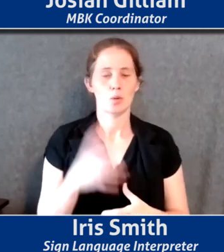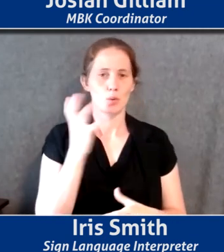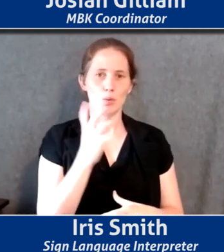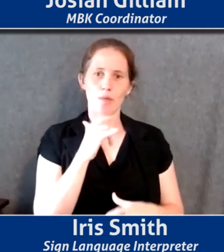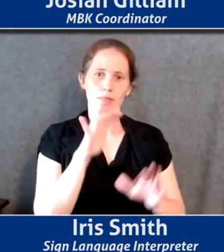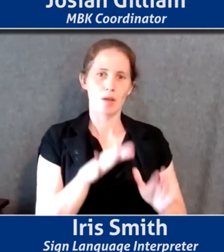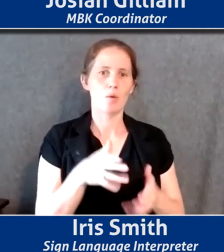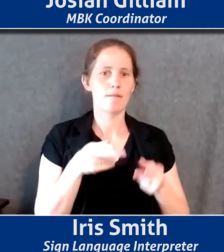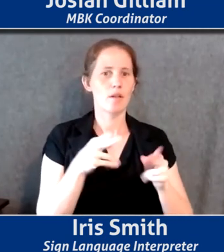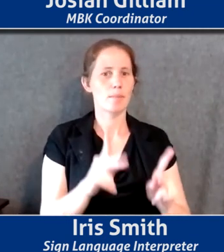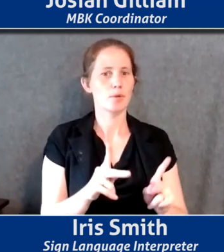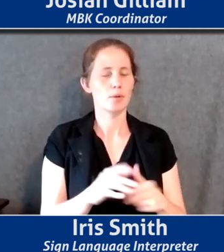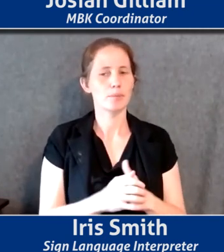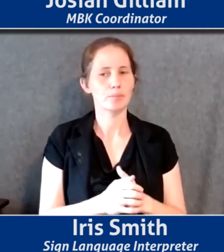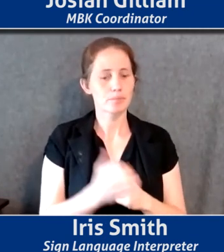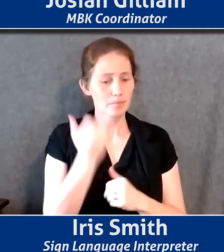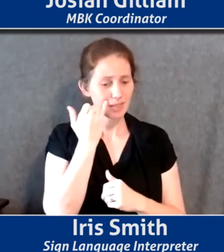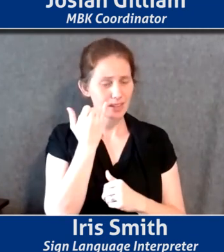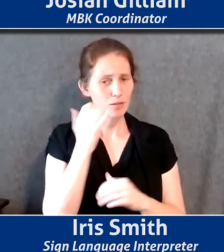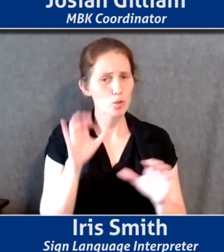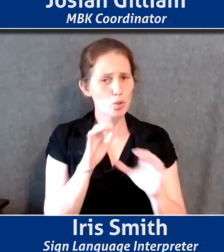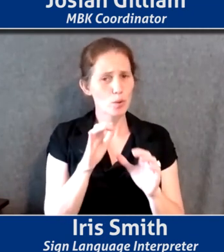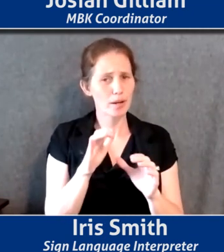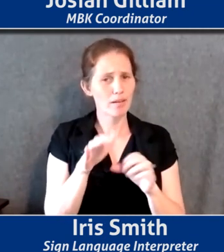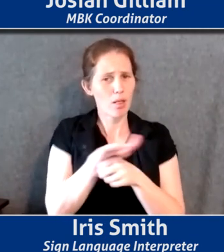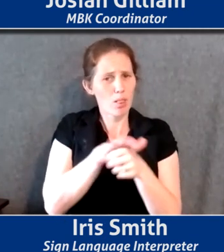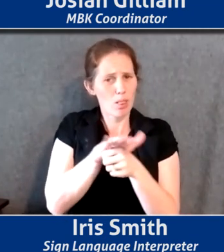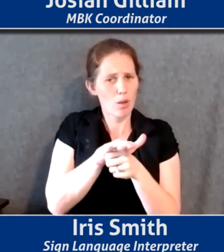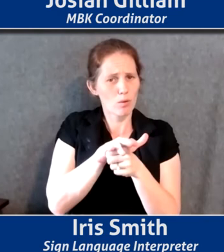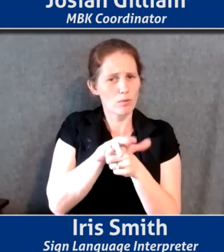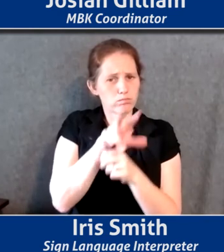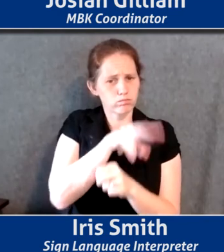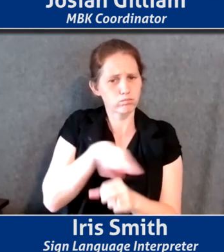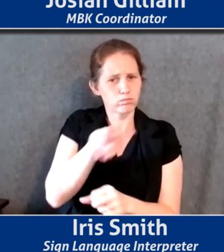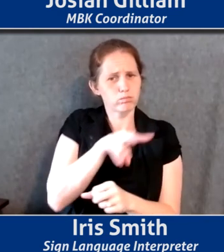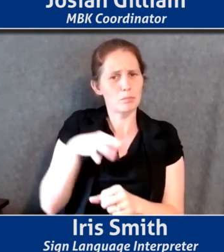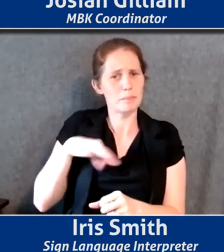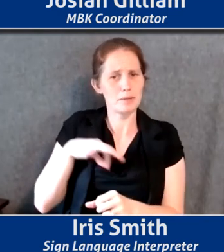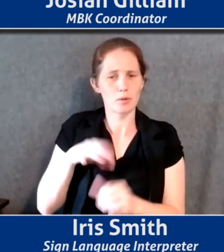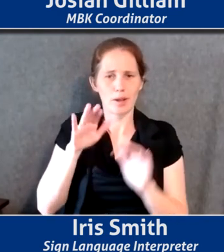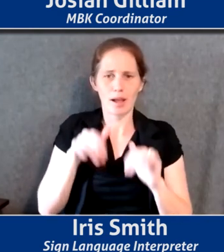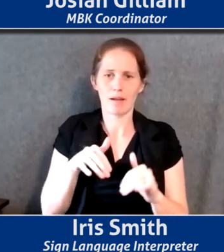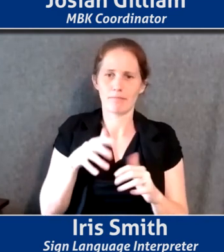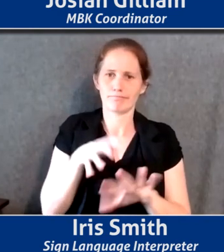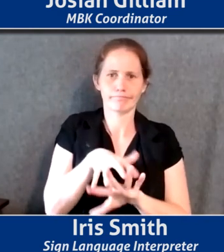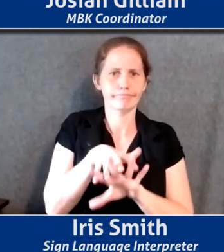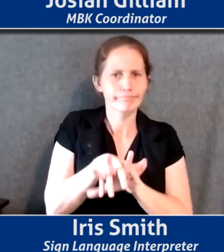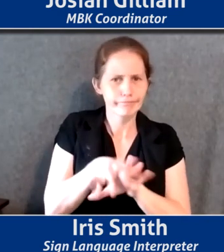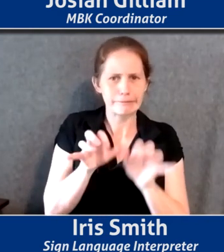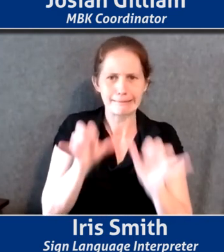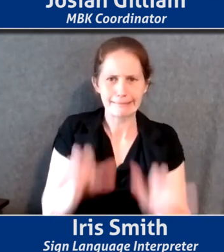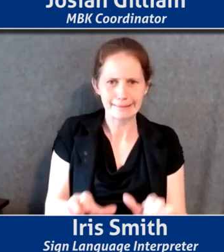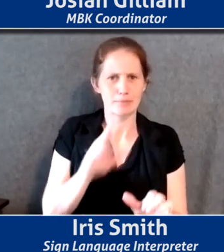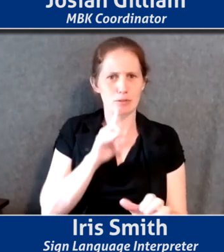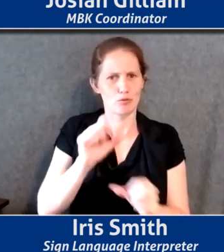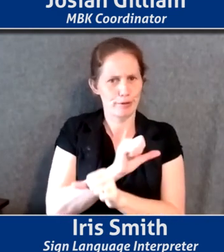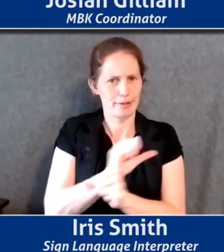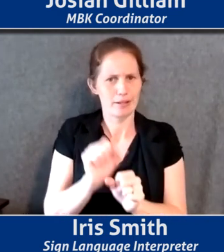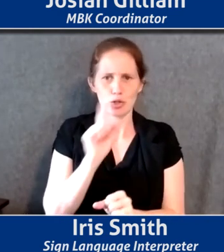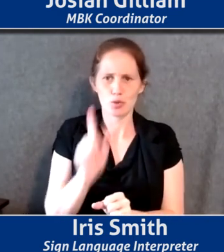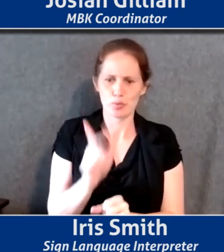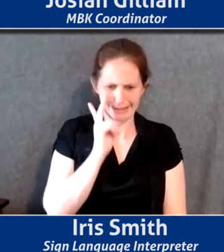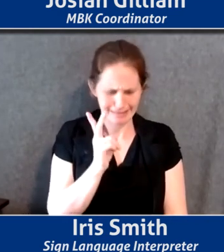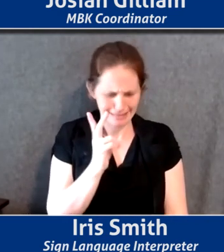opportunity because if you're looking, if you're doing a local scan of just Pittsburgh, there's extraordinary systemic and structural realities, uh, that you will uncover